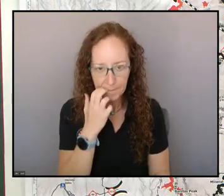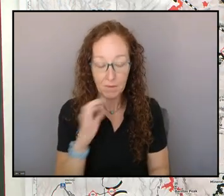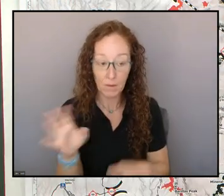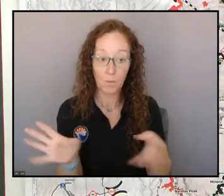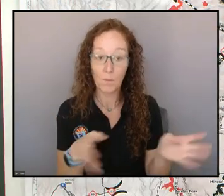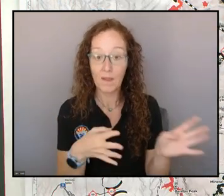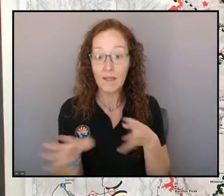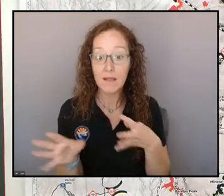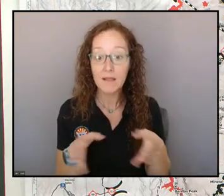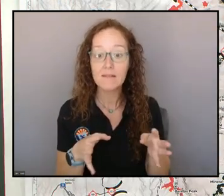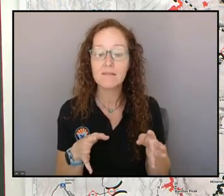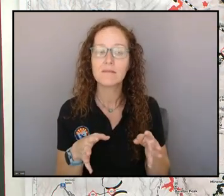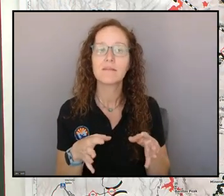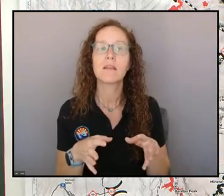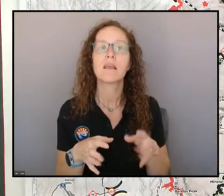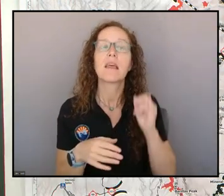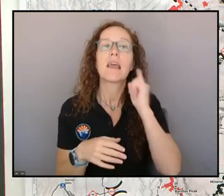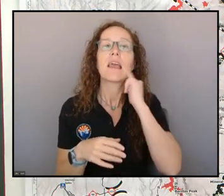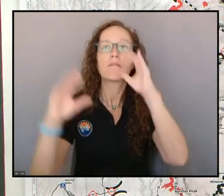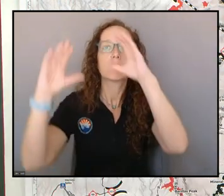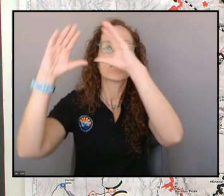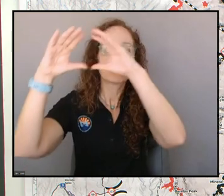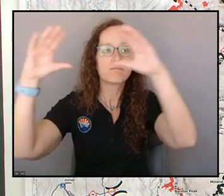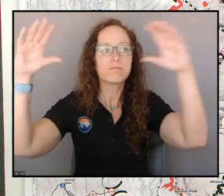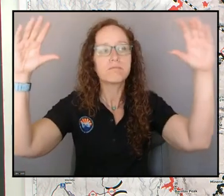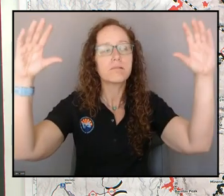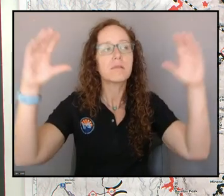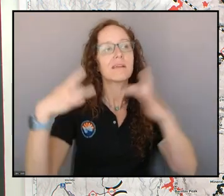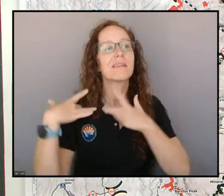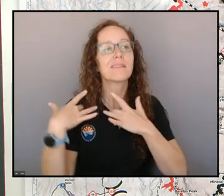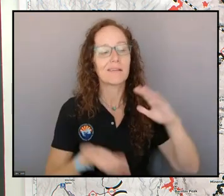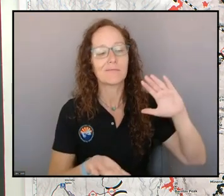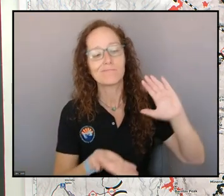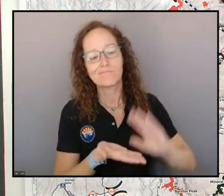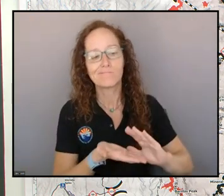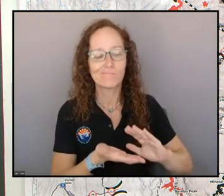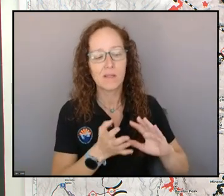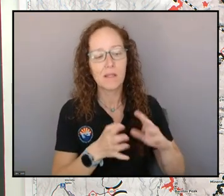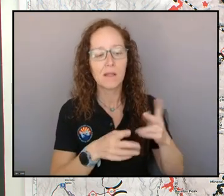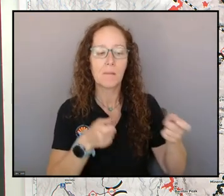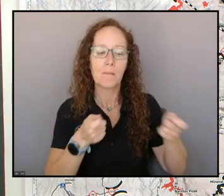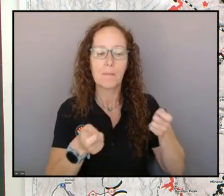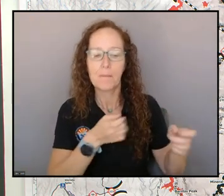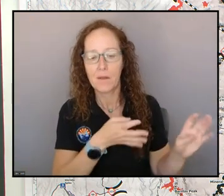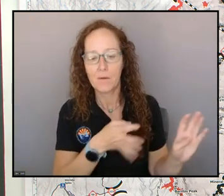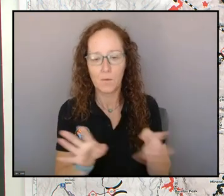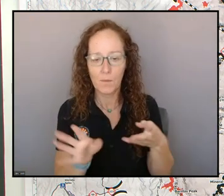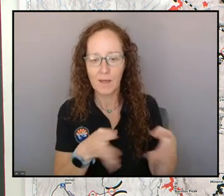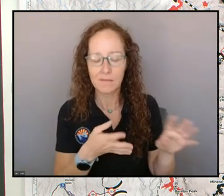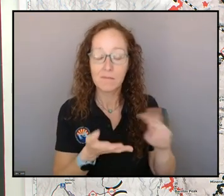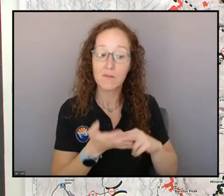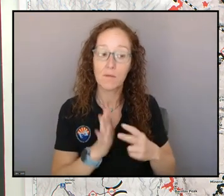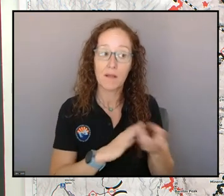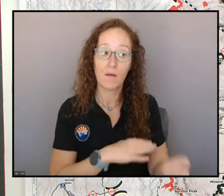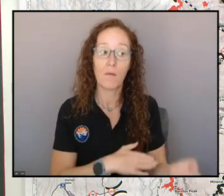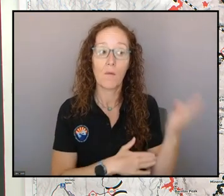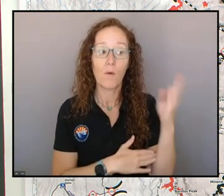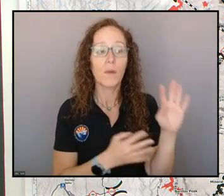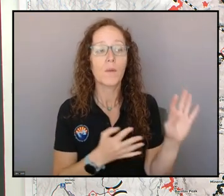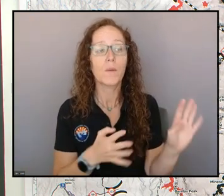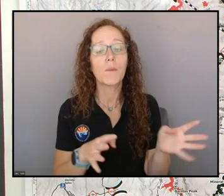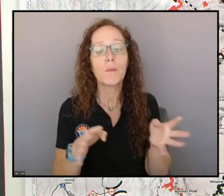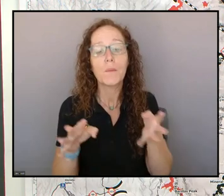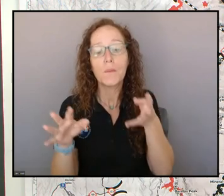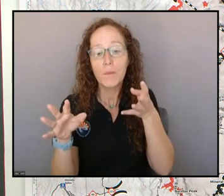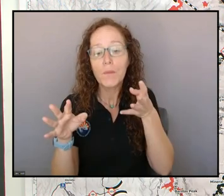moderated by cloud cover. So, they will continue to be pretty light and variable as we go through the remainder of the morning and probably into